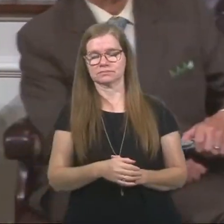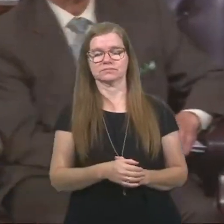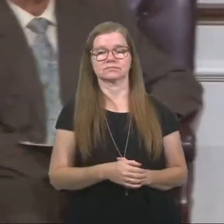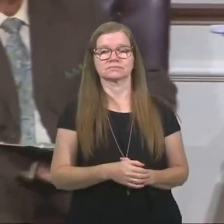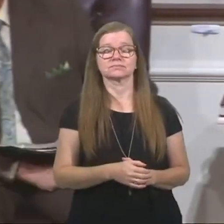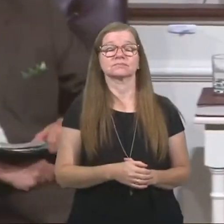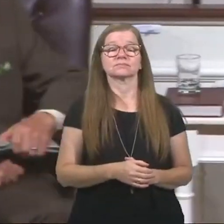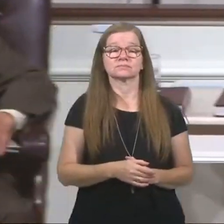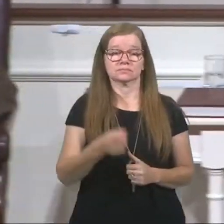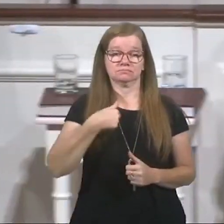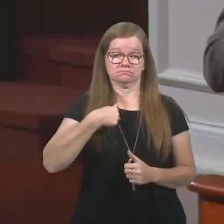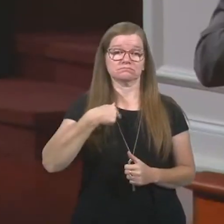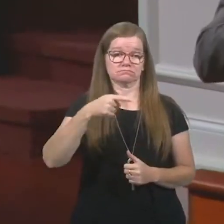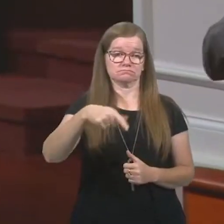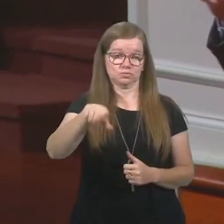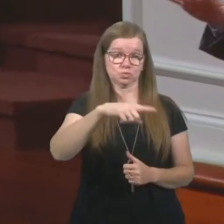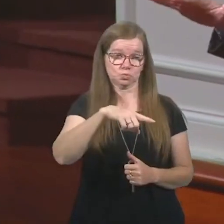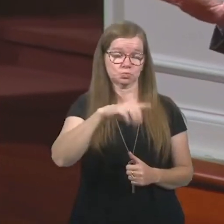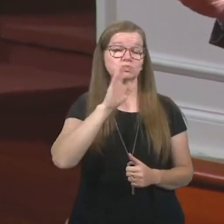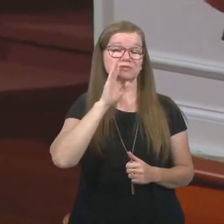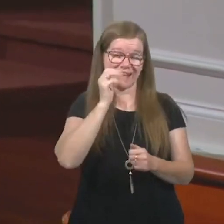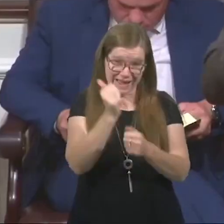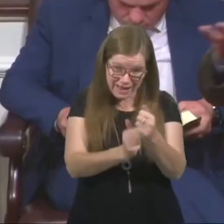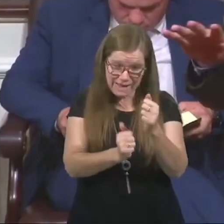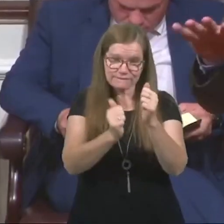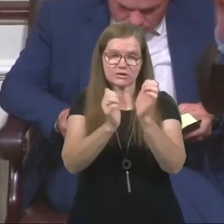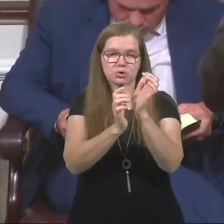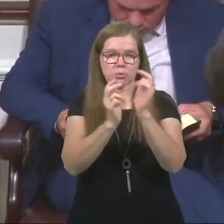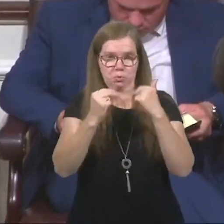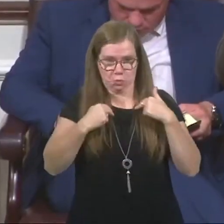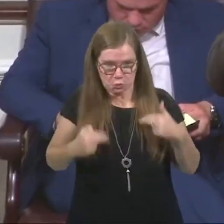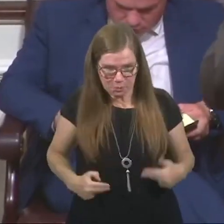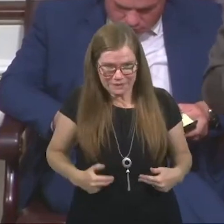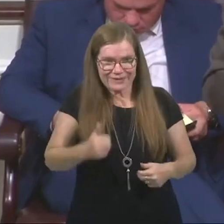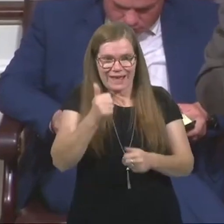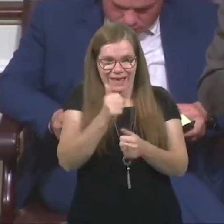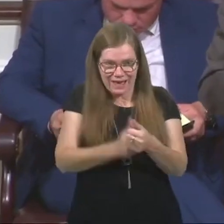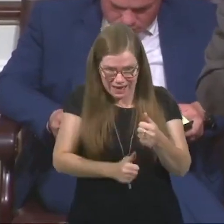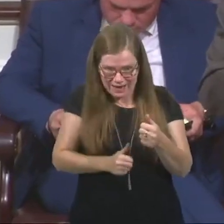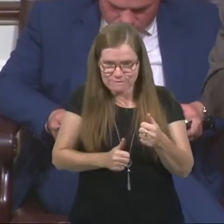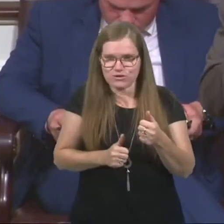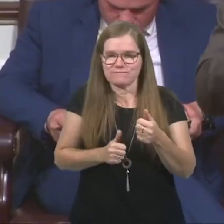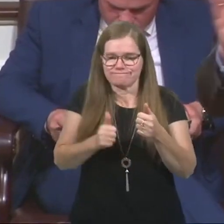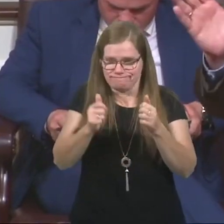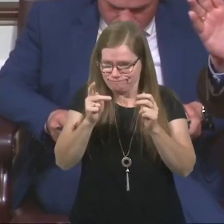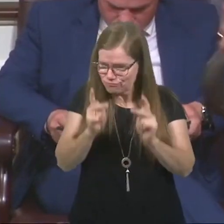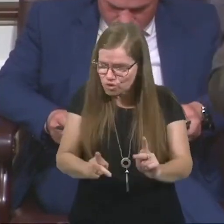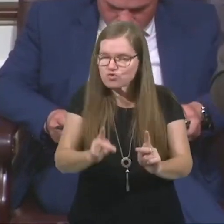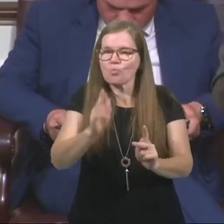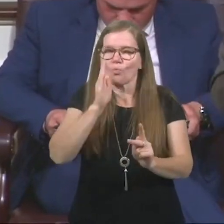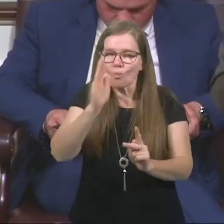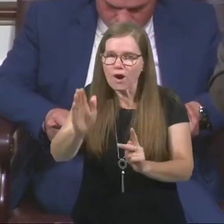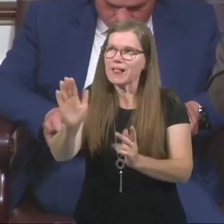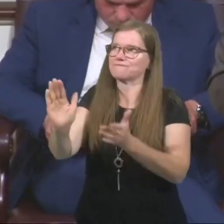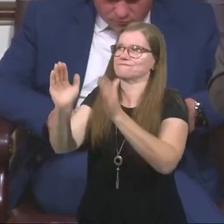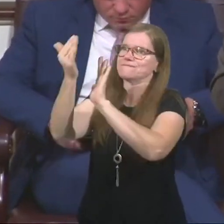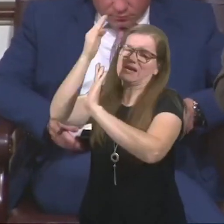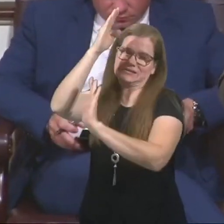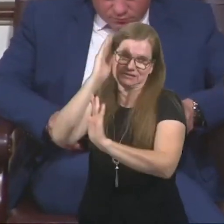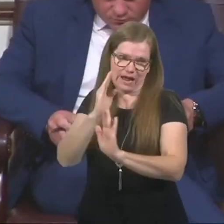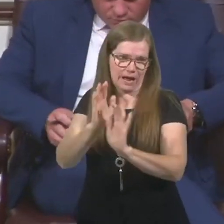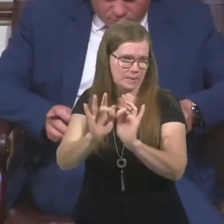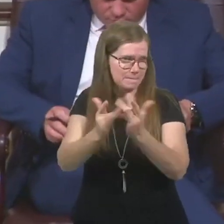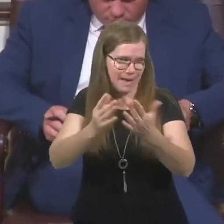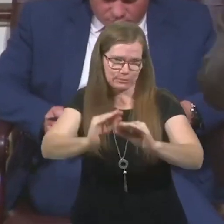You and I, every human being, every road of life leads to God. I don't care what your paradigm is, the Bible's